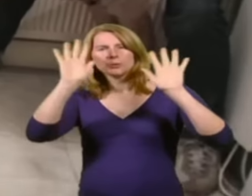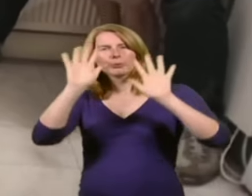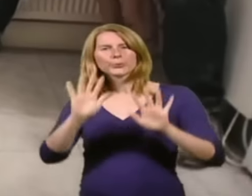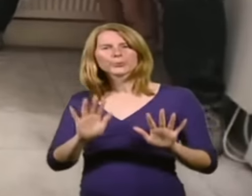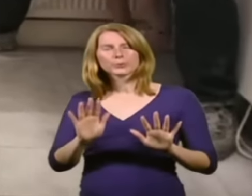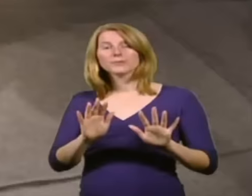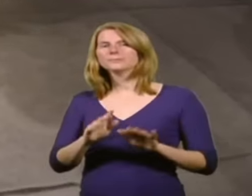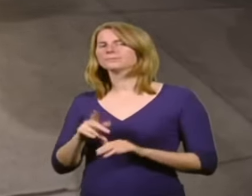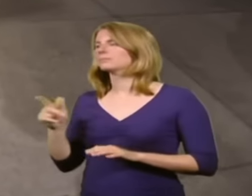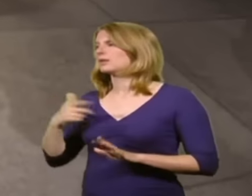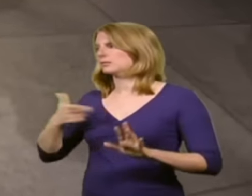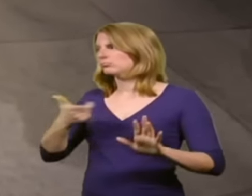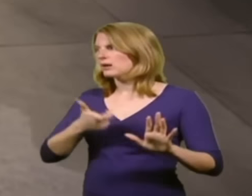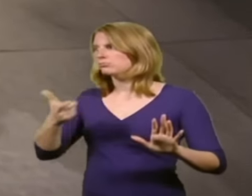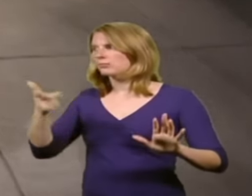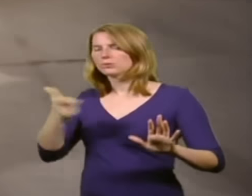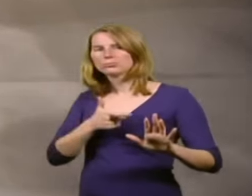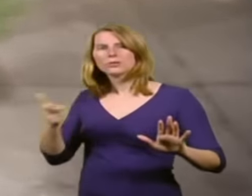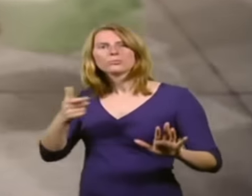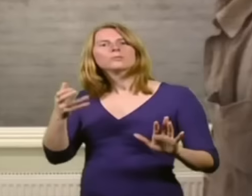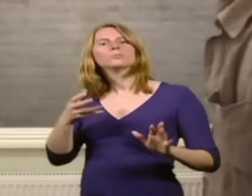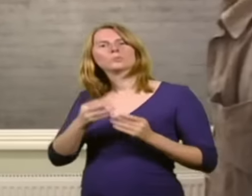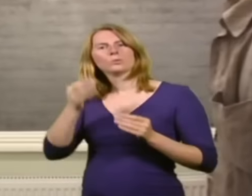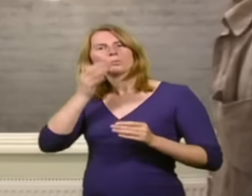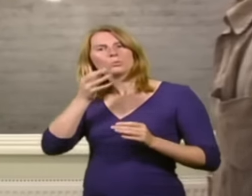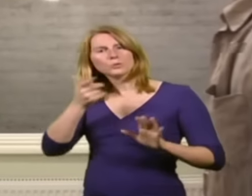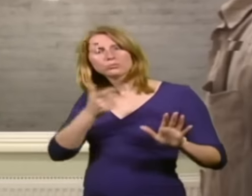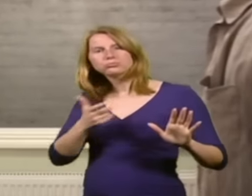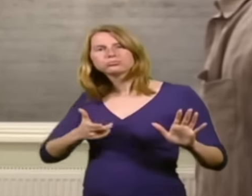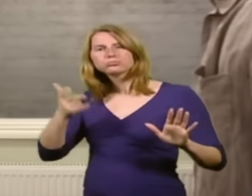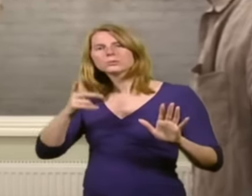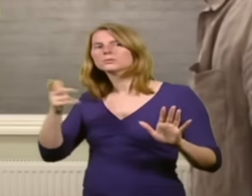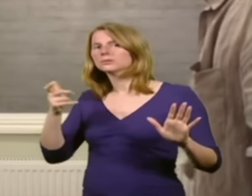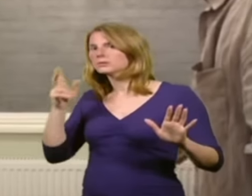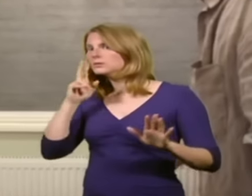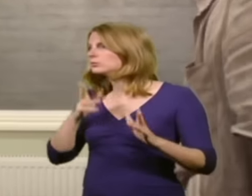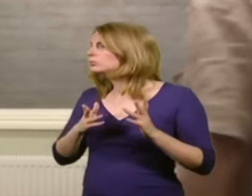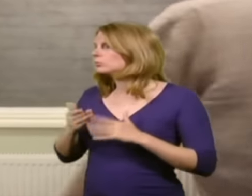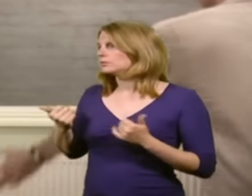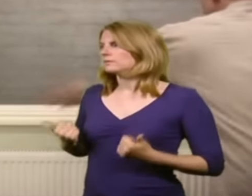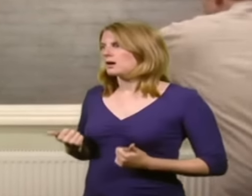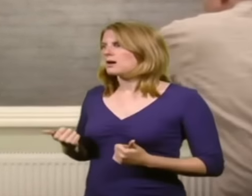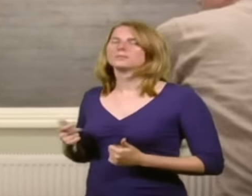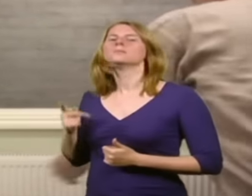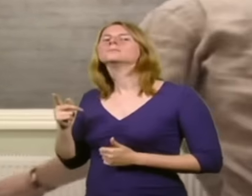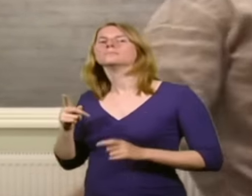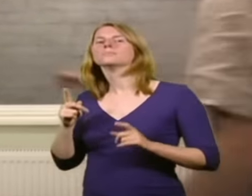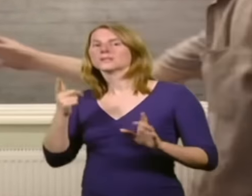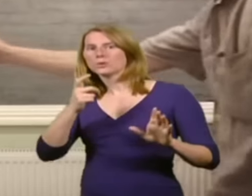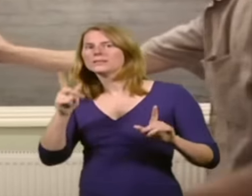It's see-through, of course, so mind you don't lose it on the floor. Now we're going to spray the same liquid on the window, so you've got all surfaces wet.